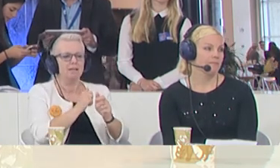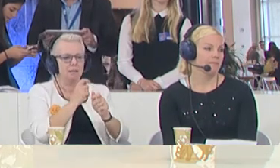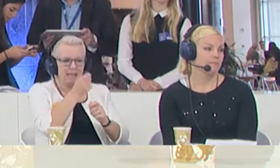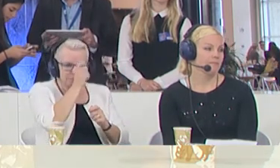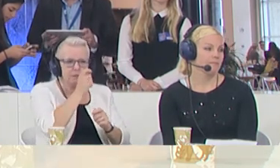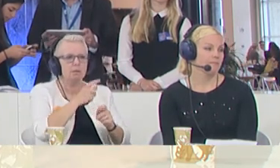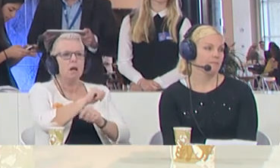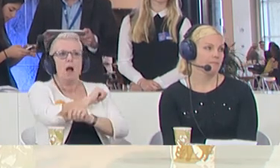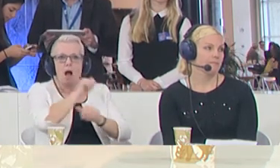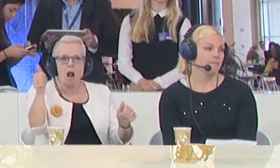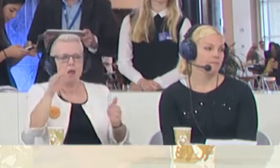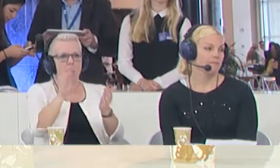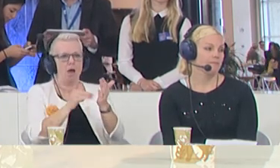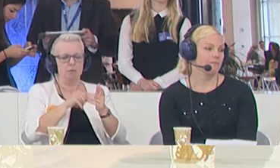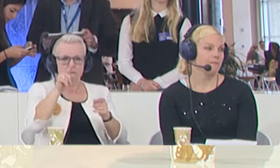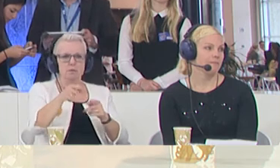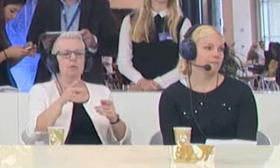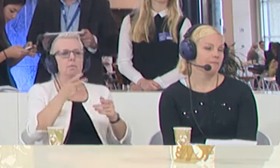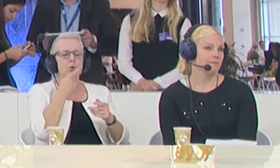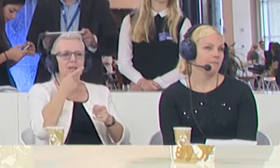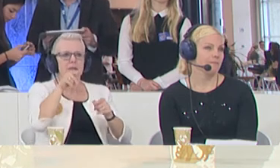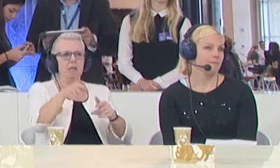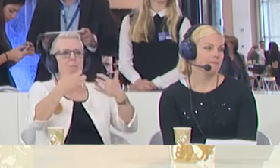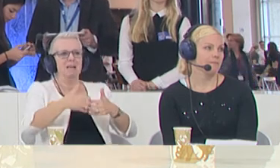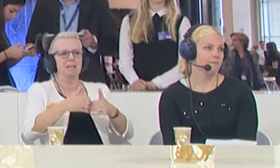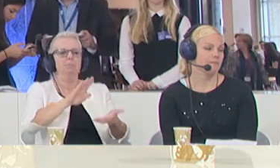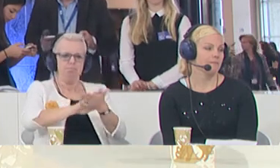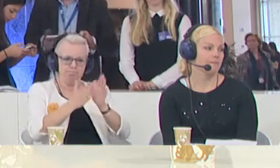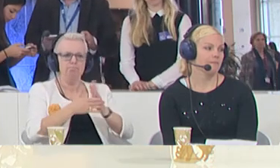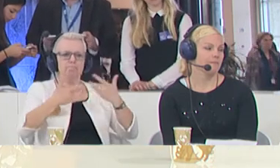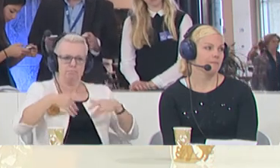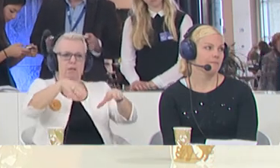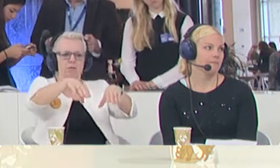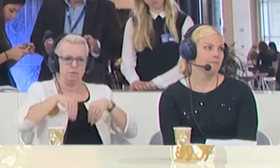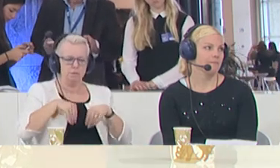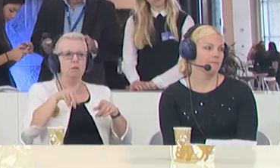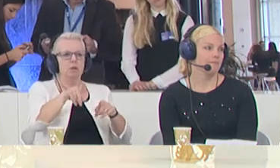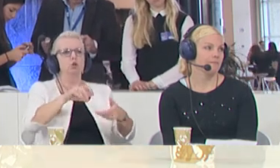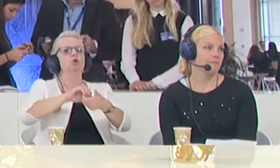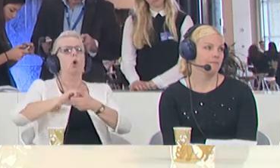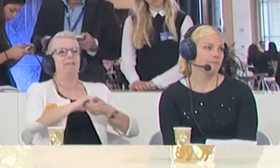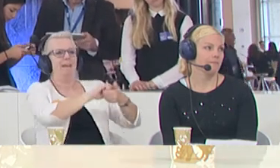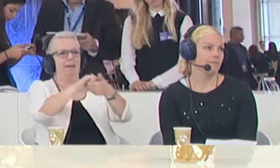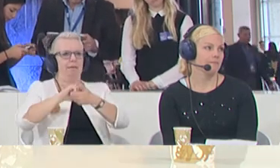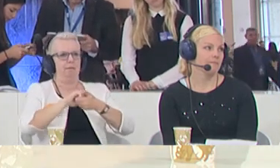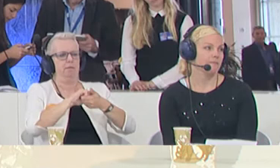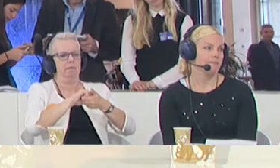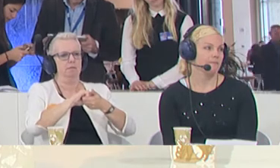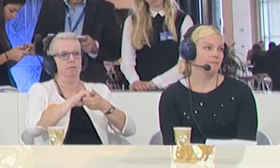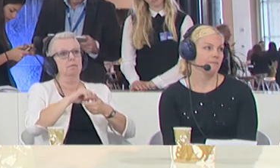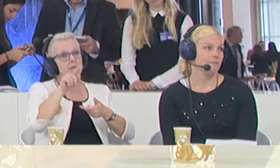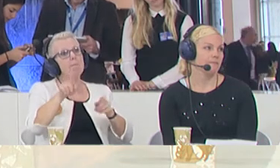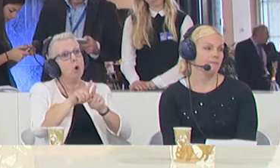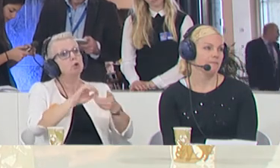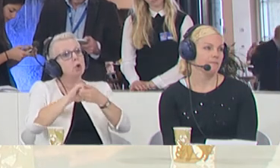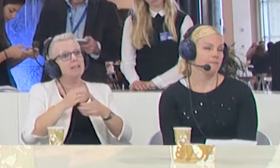agree to this mechanism, but that also, in addition to the solidarity with member states, we also add solidarity with